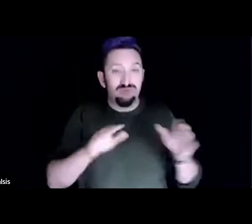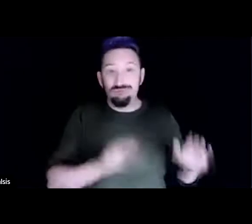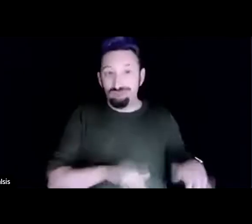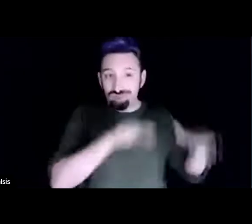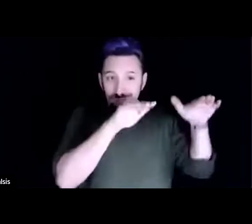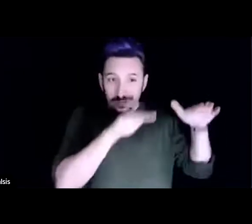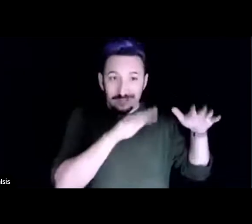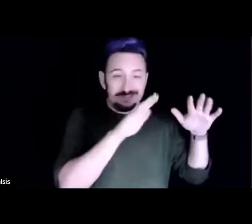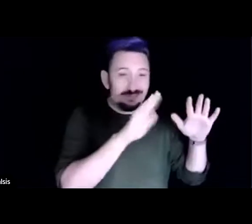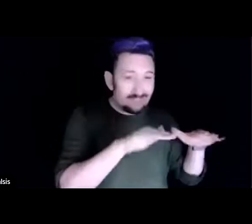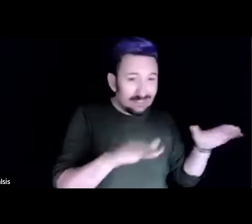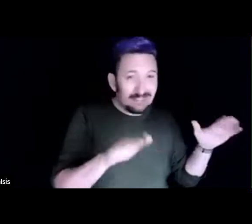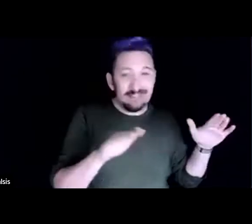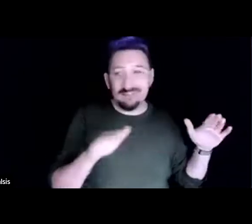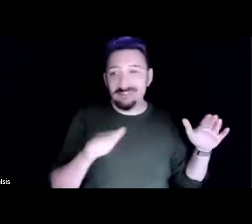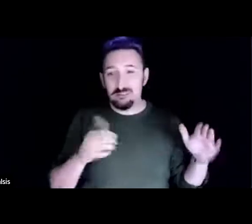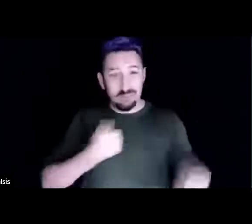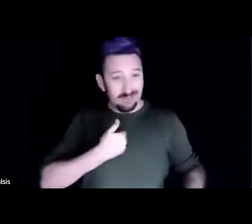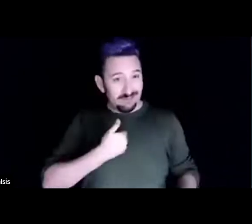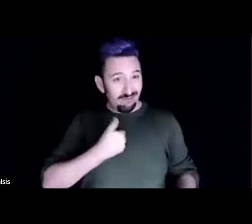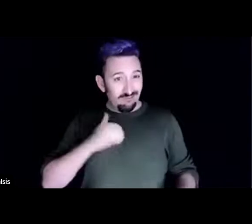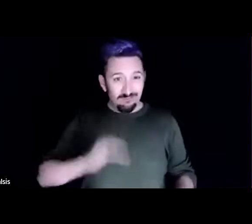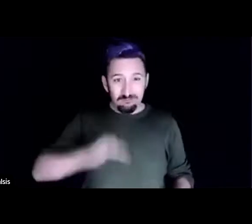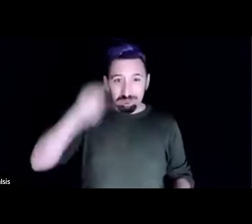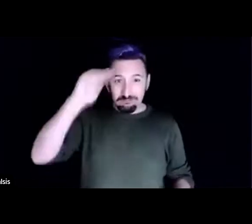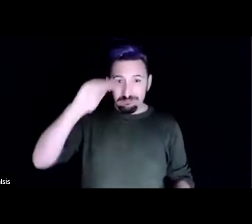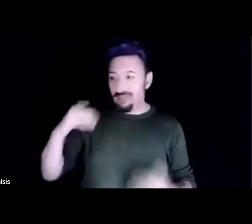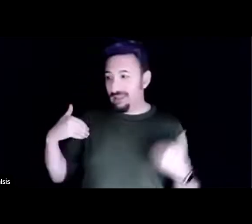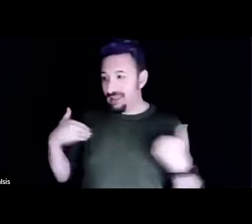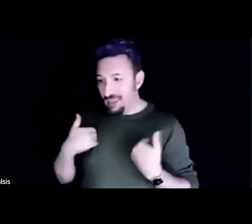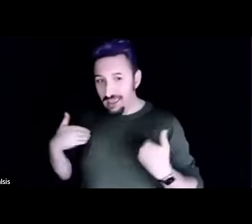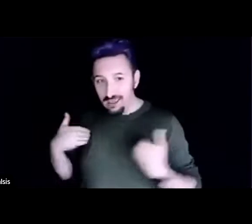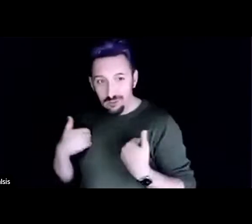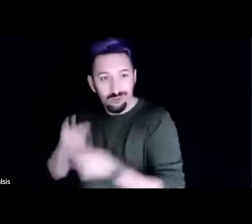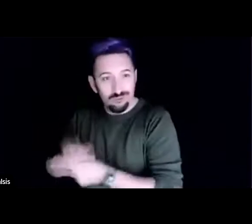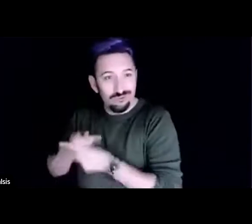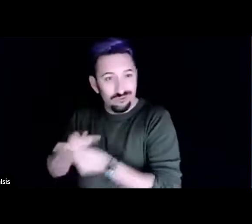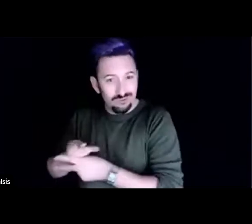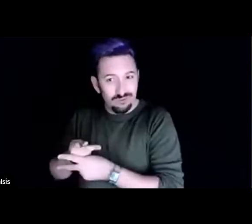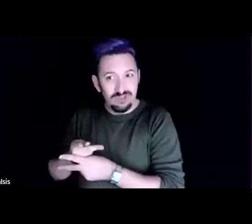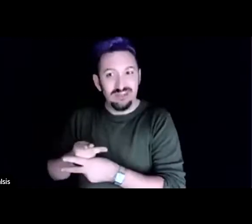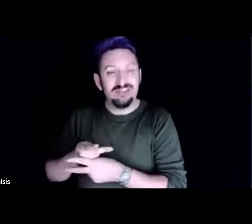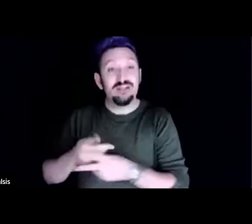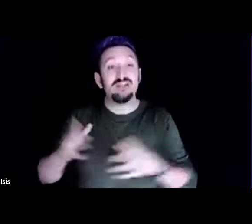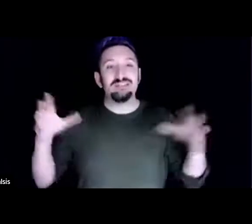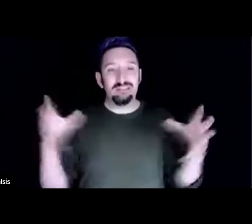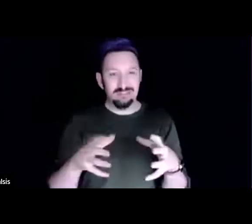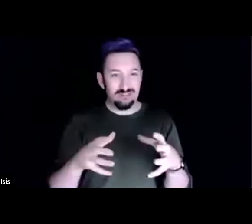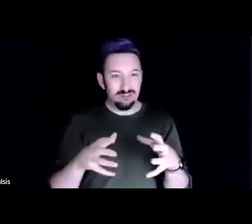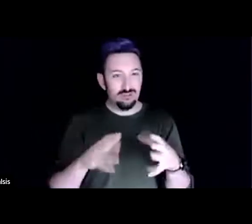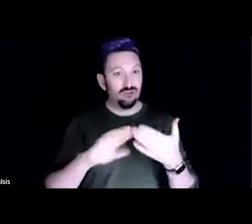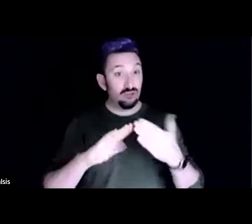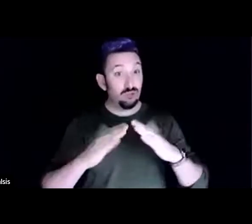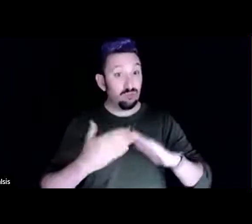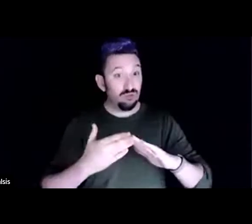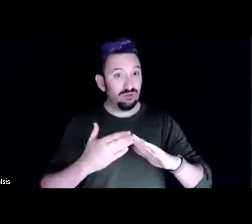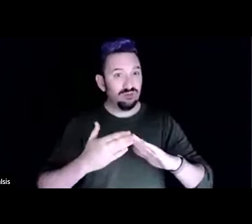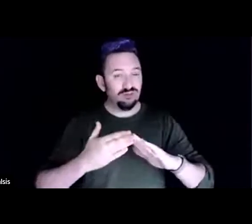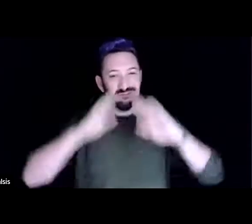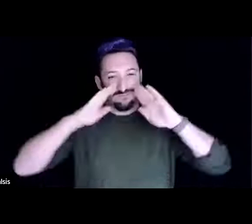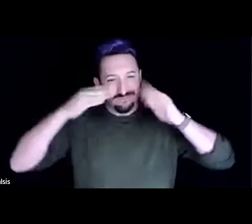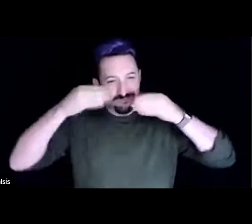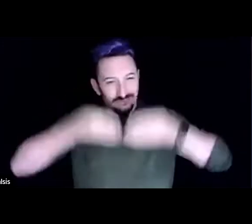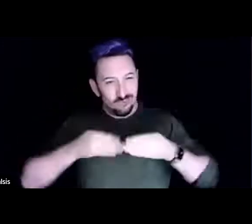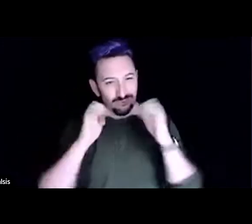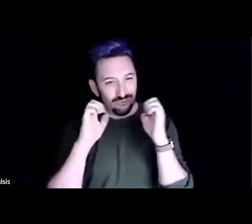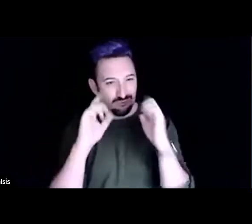myself among. I intentional community about education. And. By